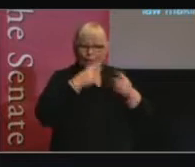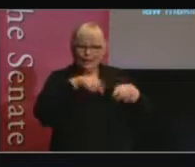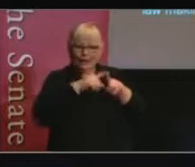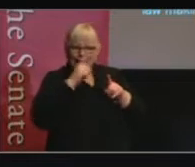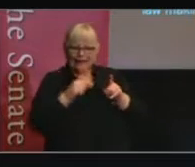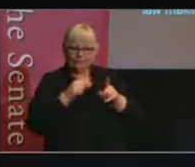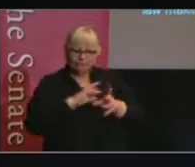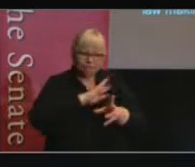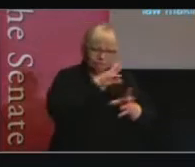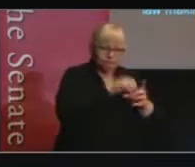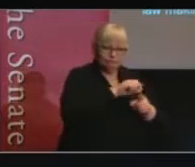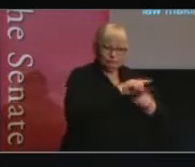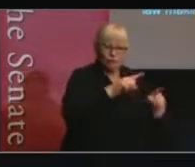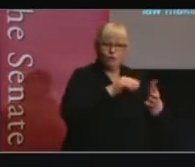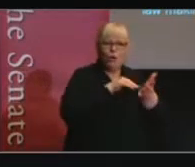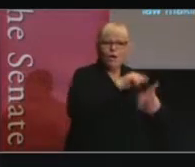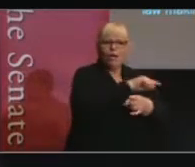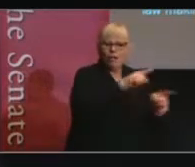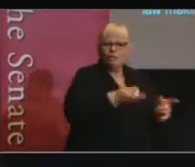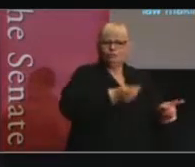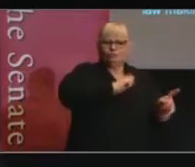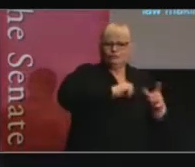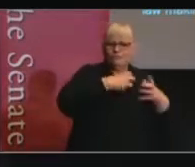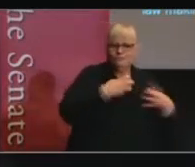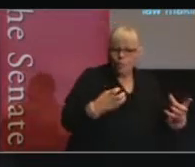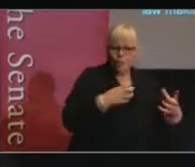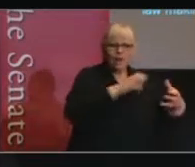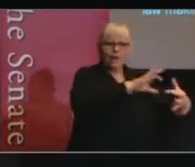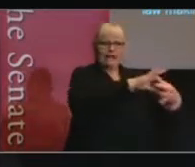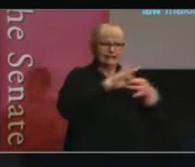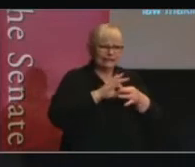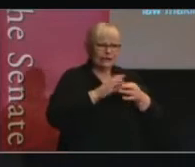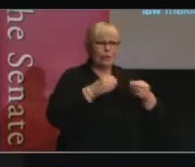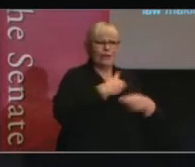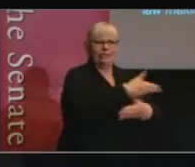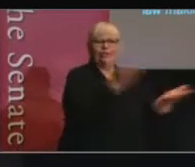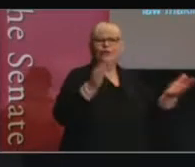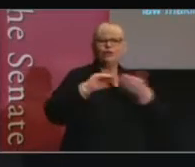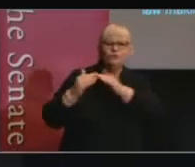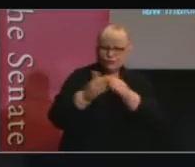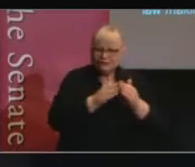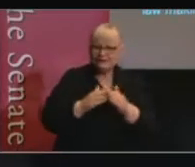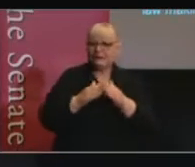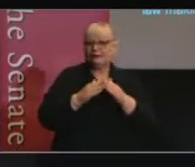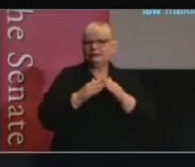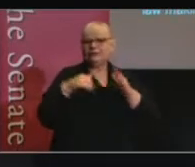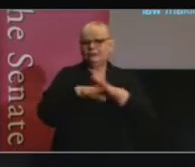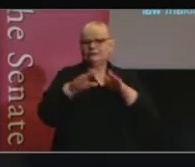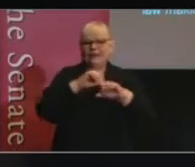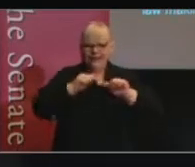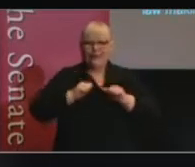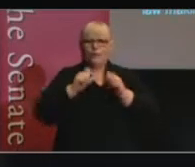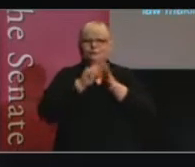a deficit in trust and connection with our public institutions in our democracy. So,